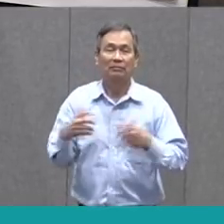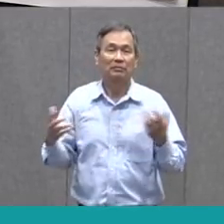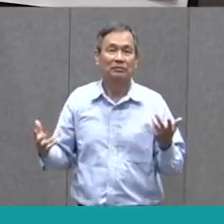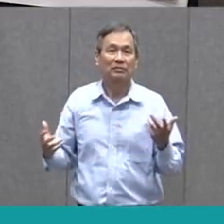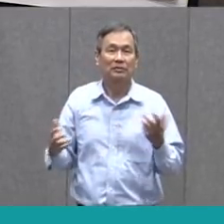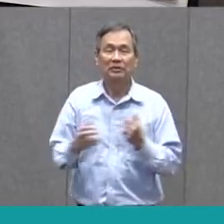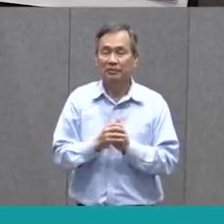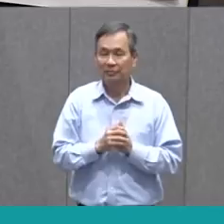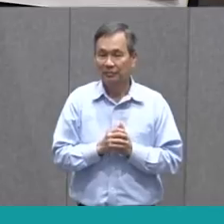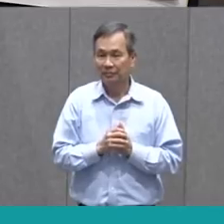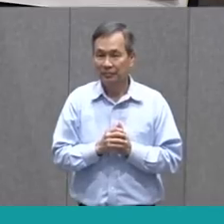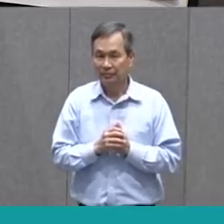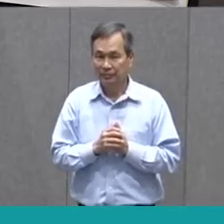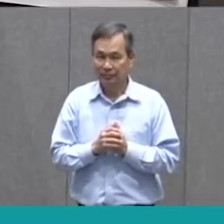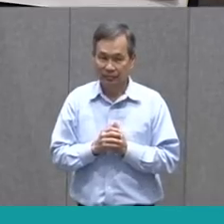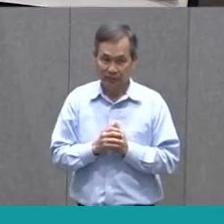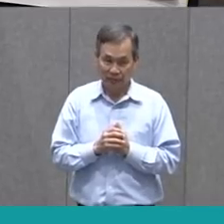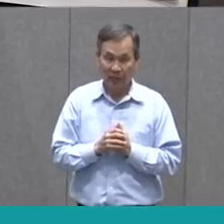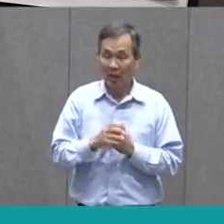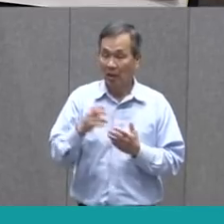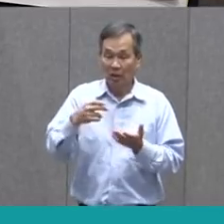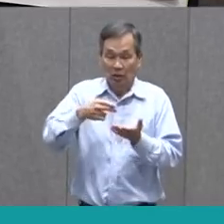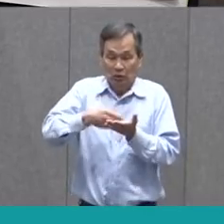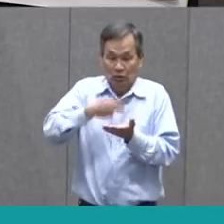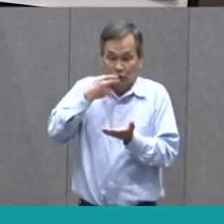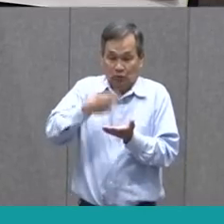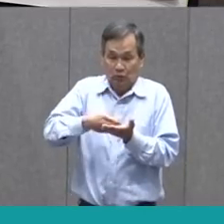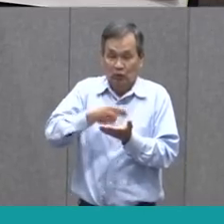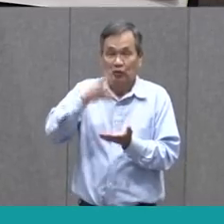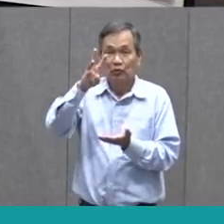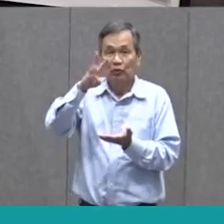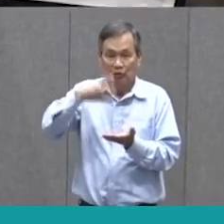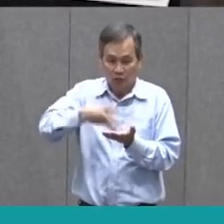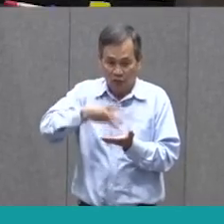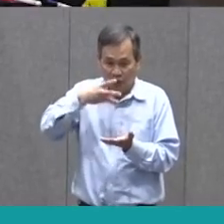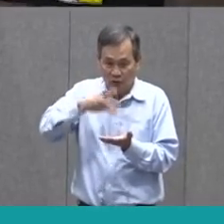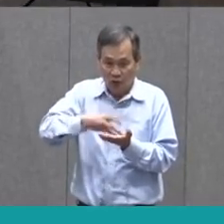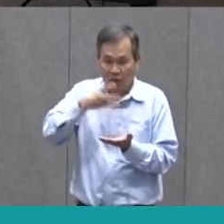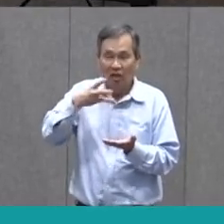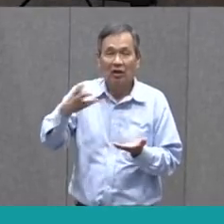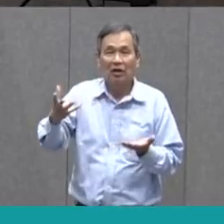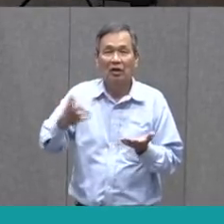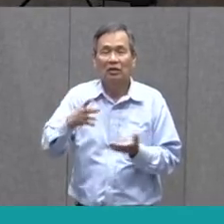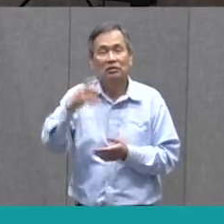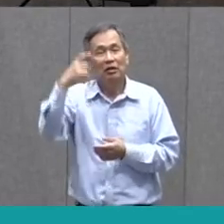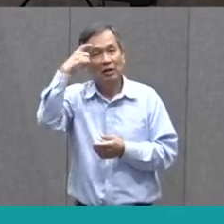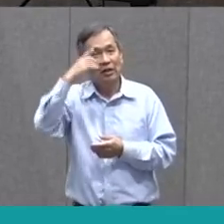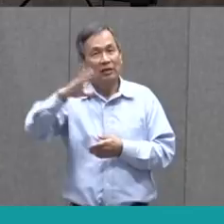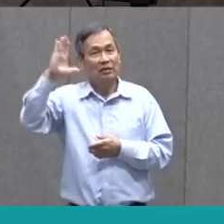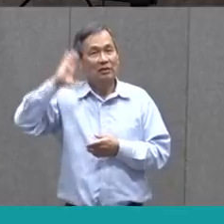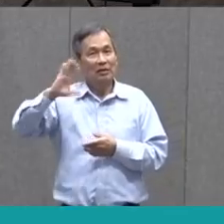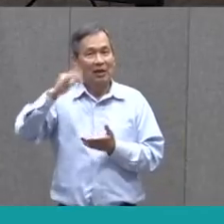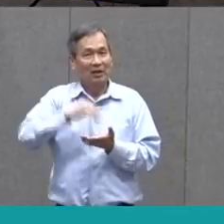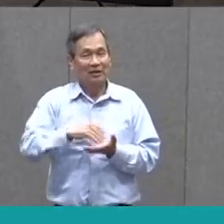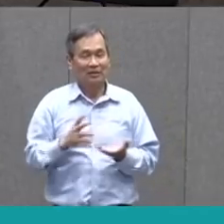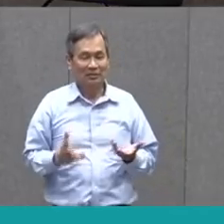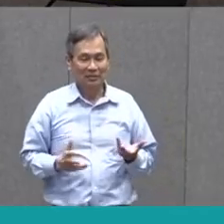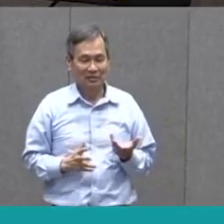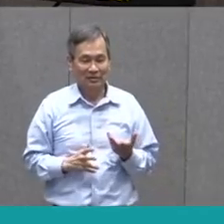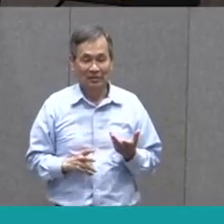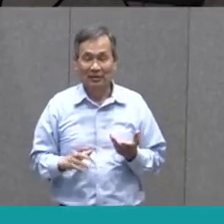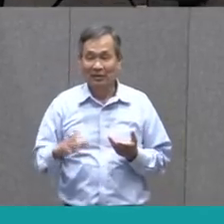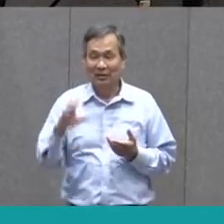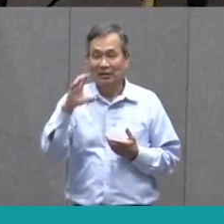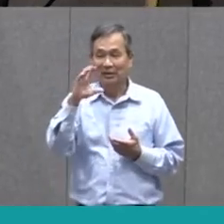and that would be a spoon and a fork. So let's step back in time again to those